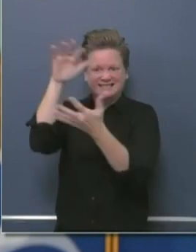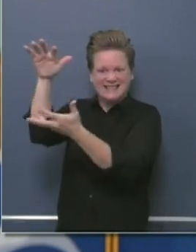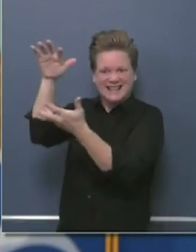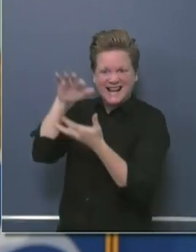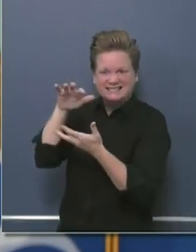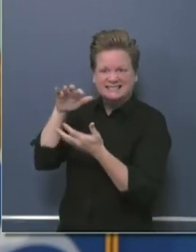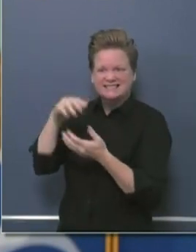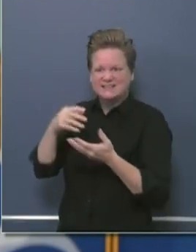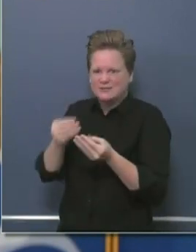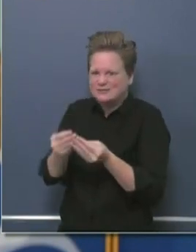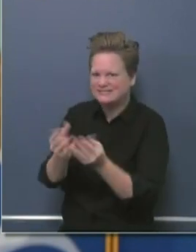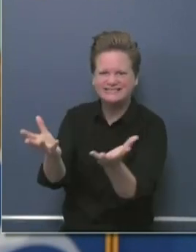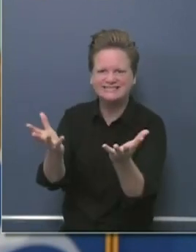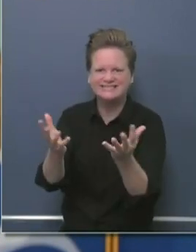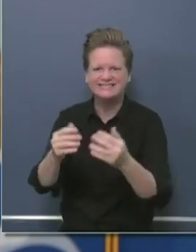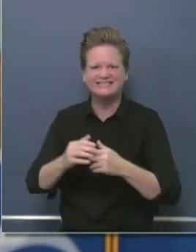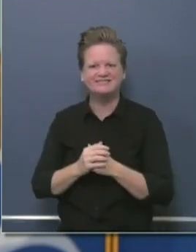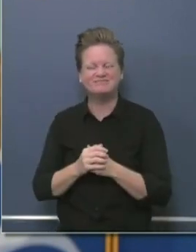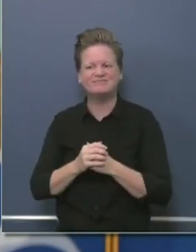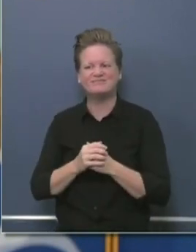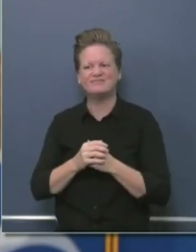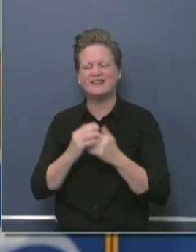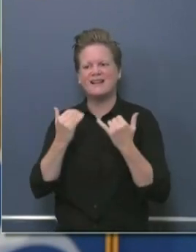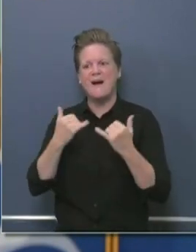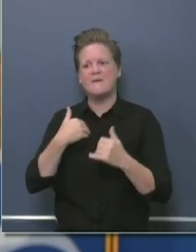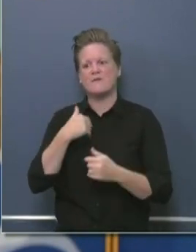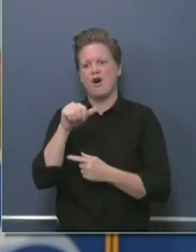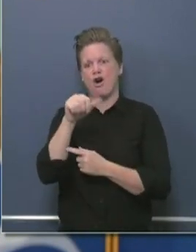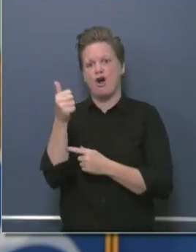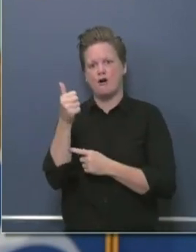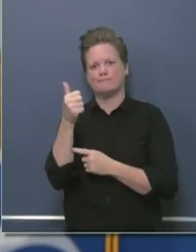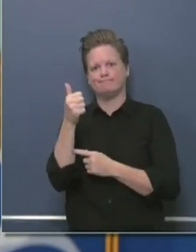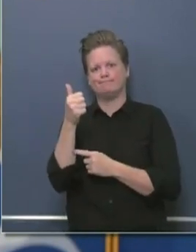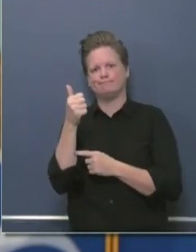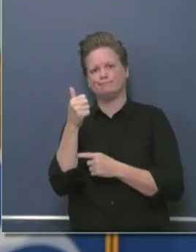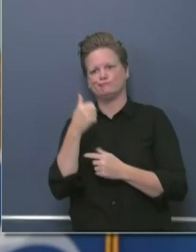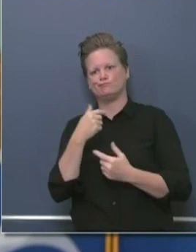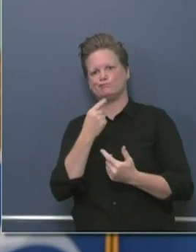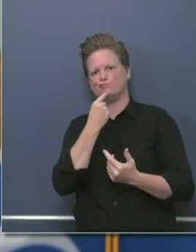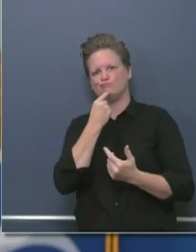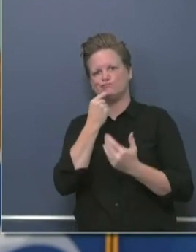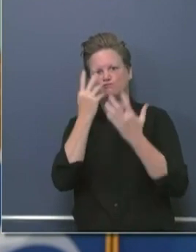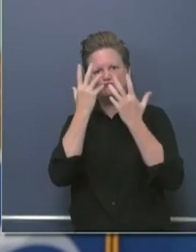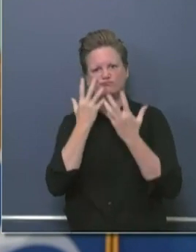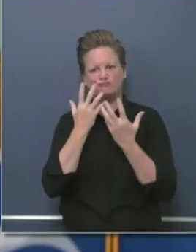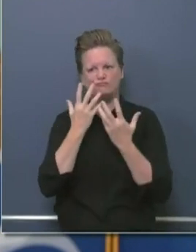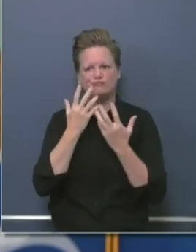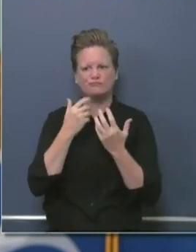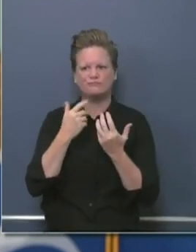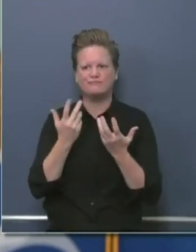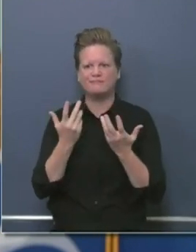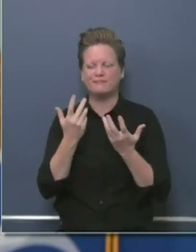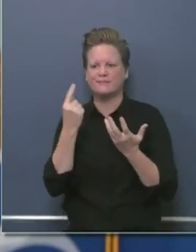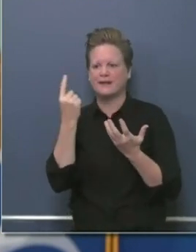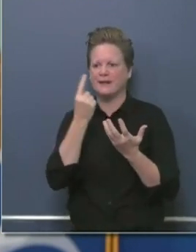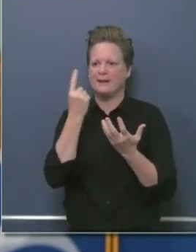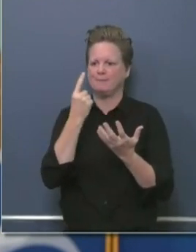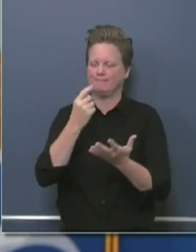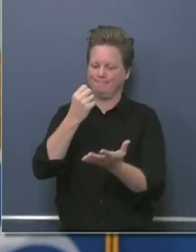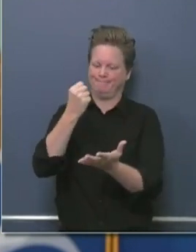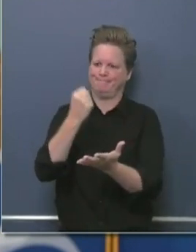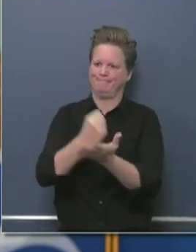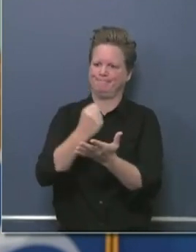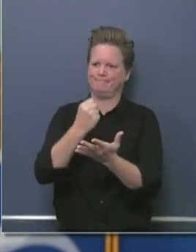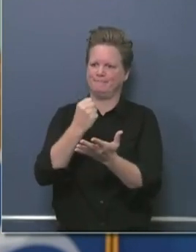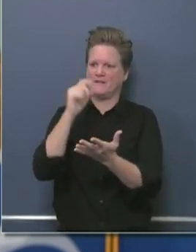The unfortunate news, but it's part of these larger contracts, is on the back end, we needed some certification from federal